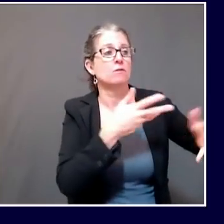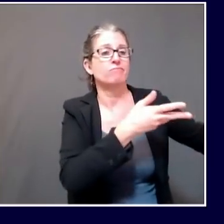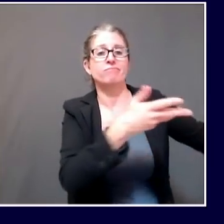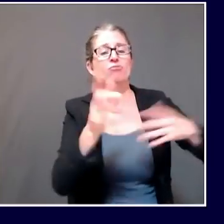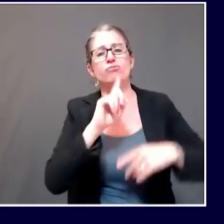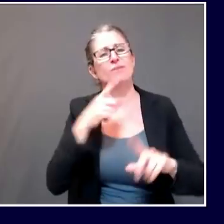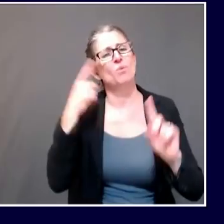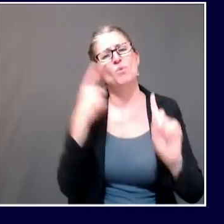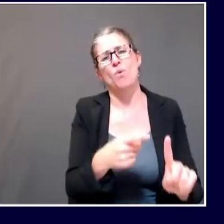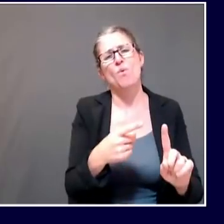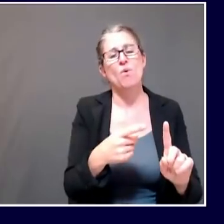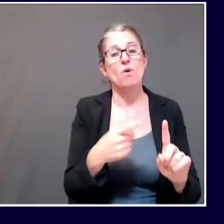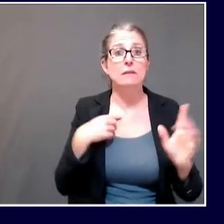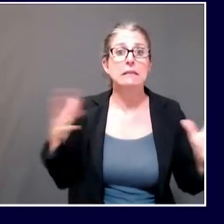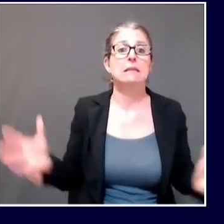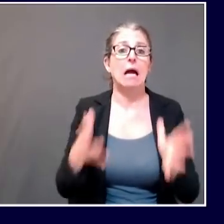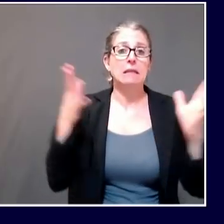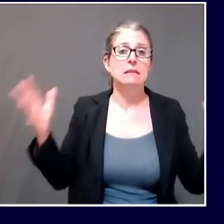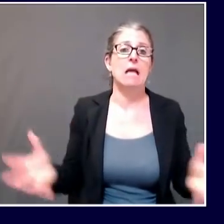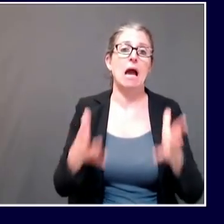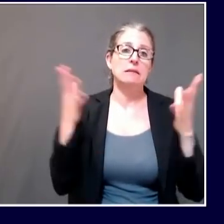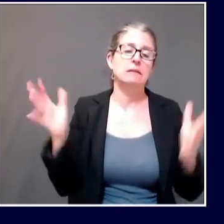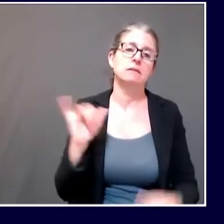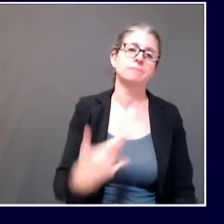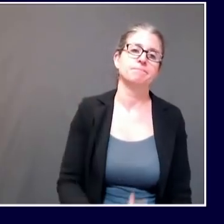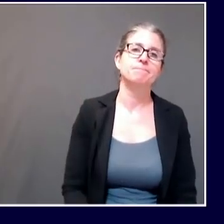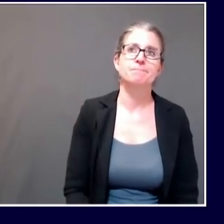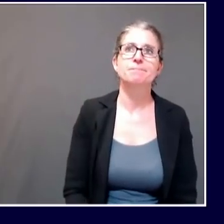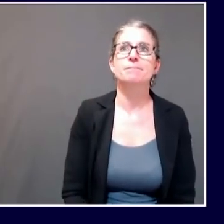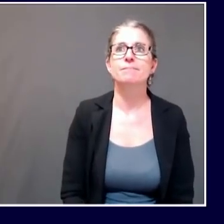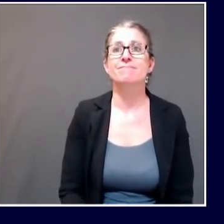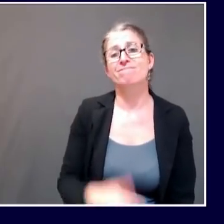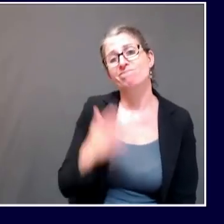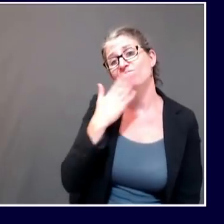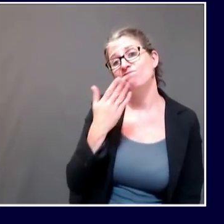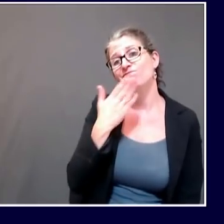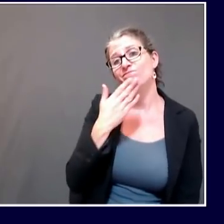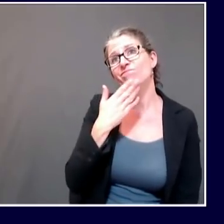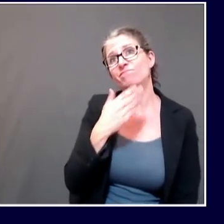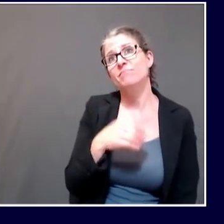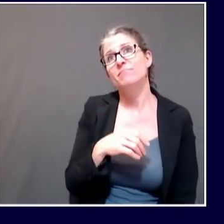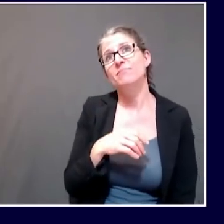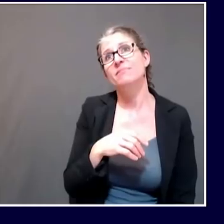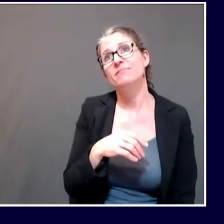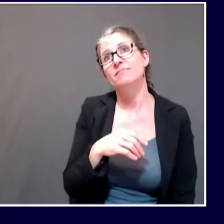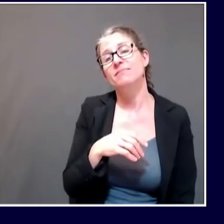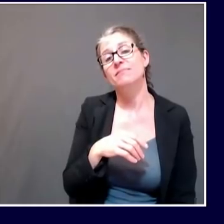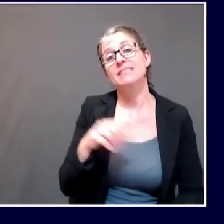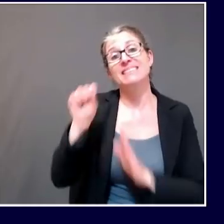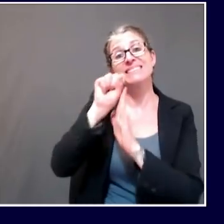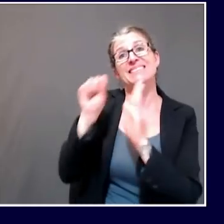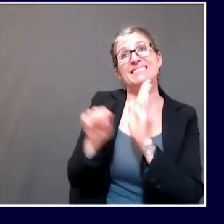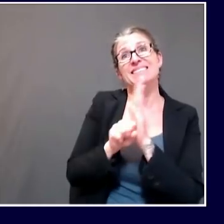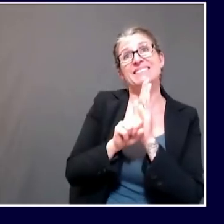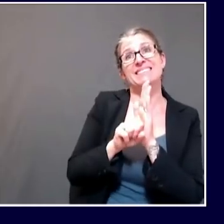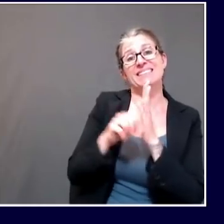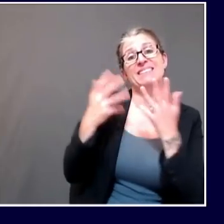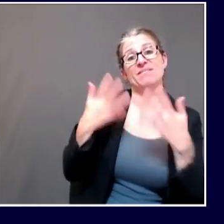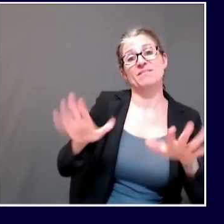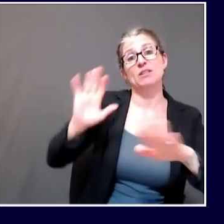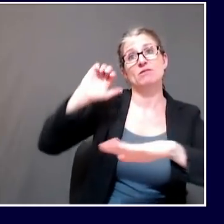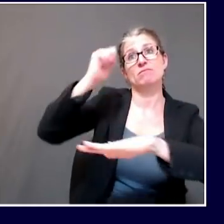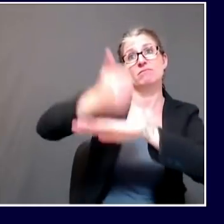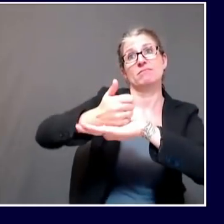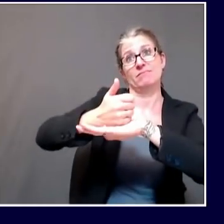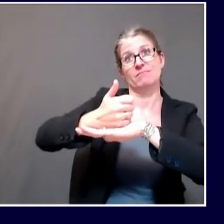Great. Thanks. And then, um, the state had a series of vaccine catch-up clinics this summer. Um, can you just tell us what the use